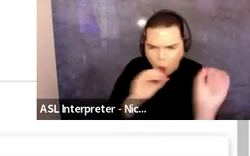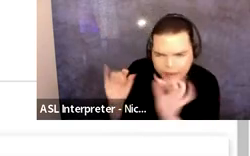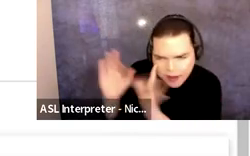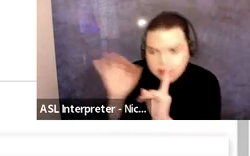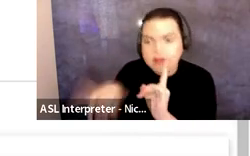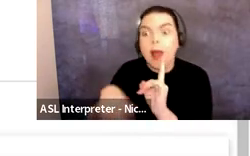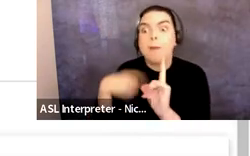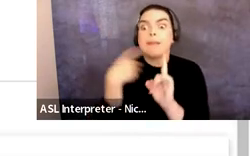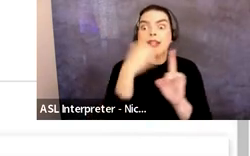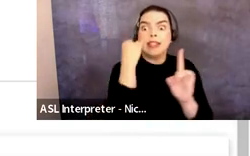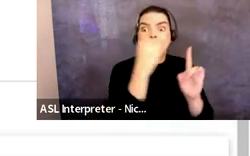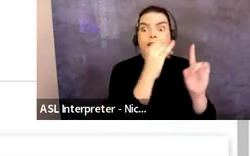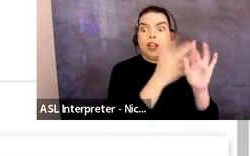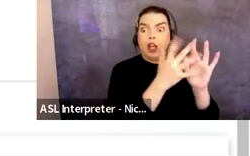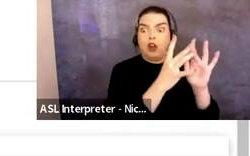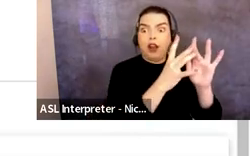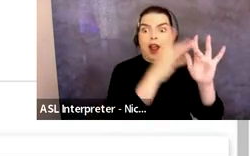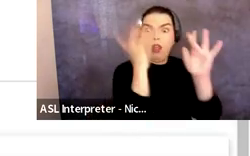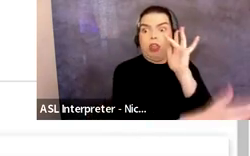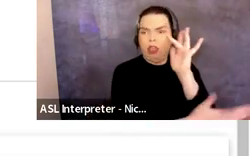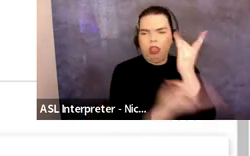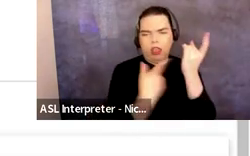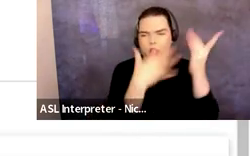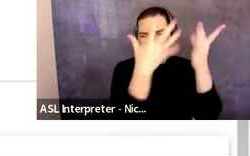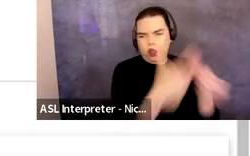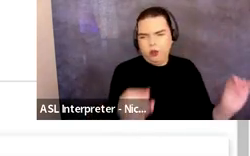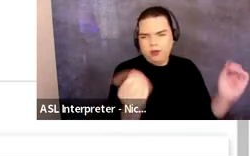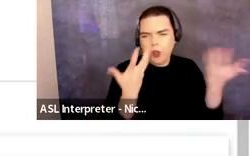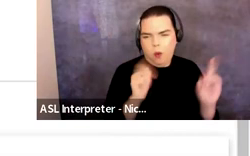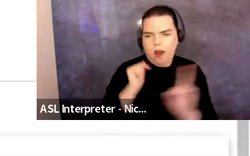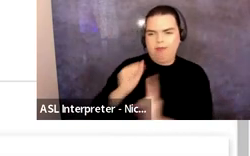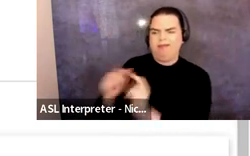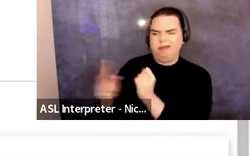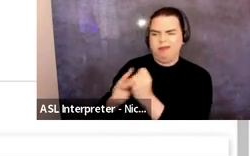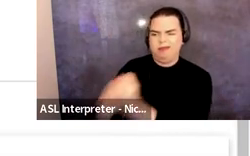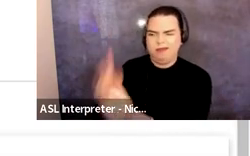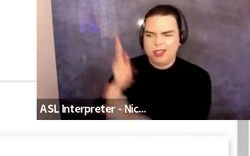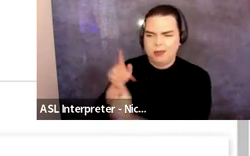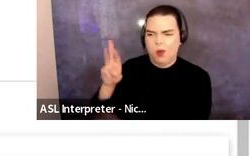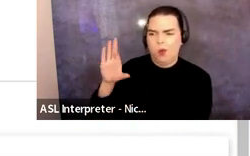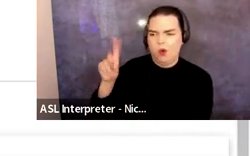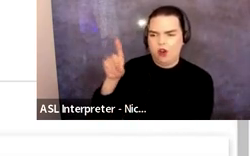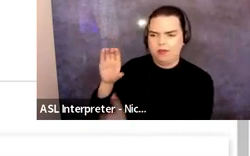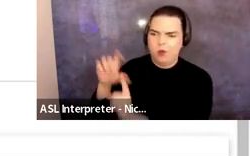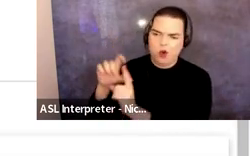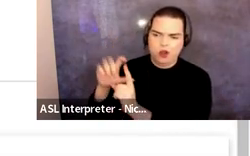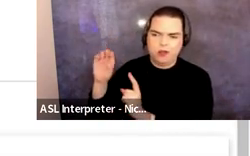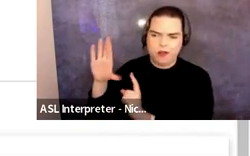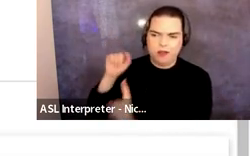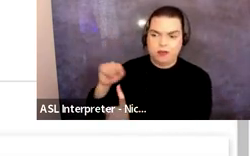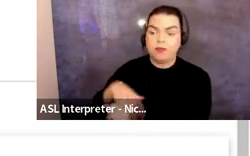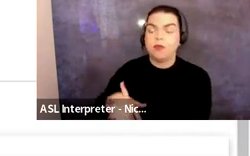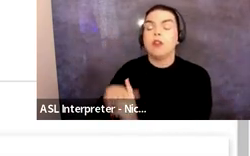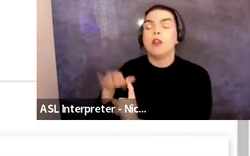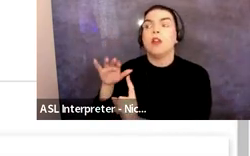steady consistent way of working we found. That being said if you're working in a word processor be aware